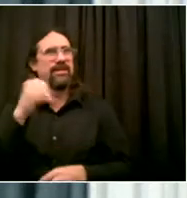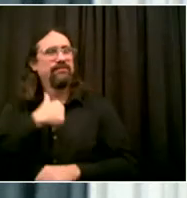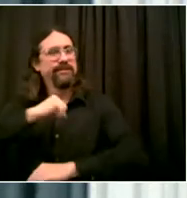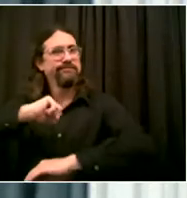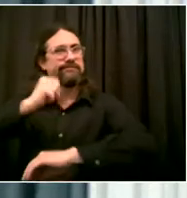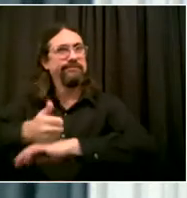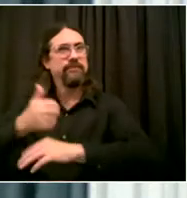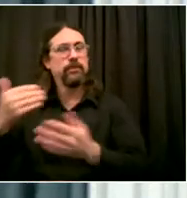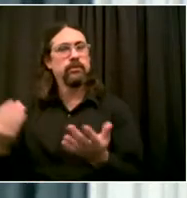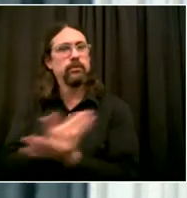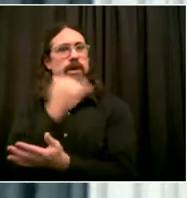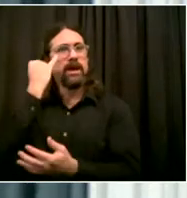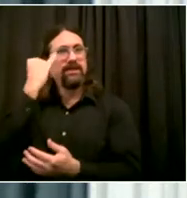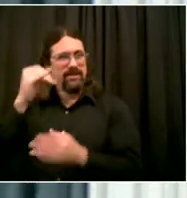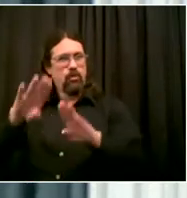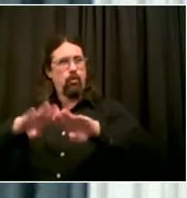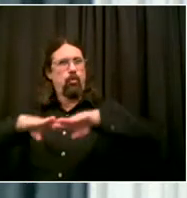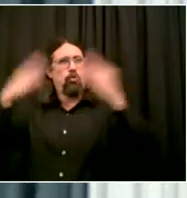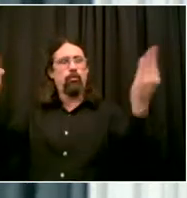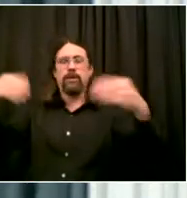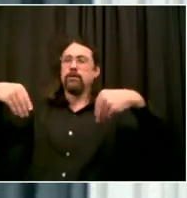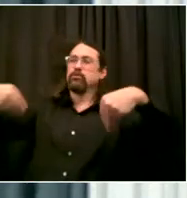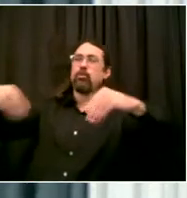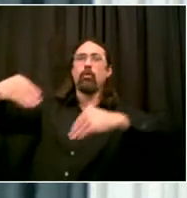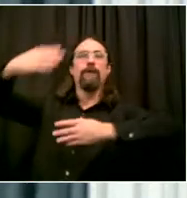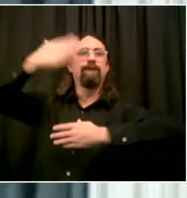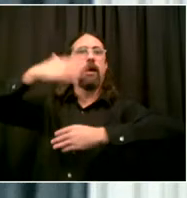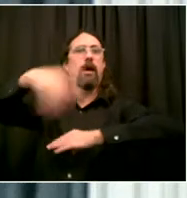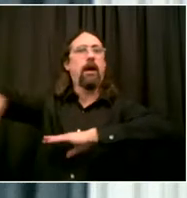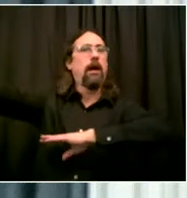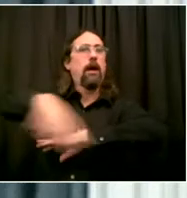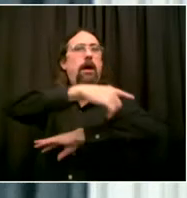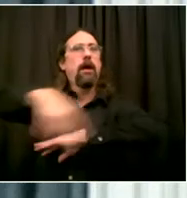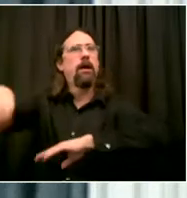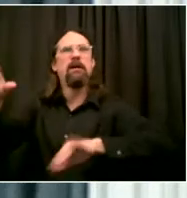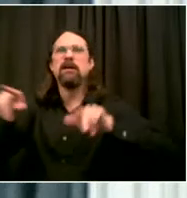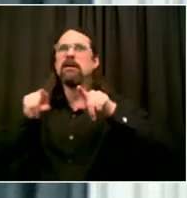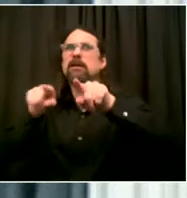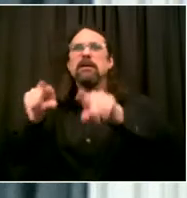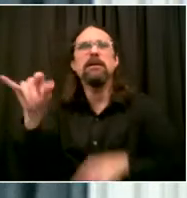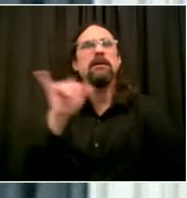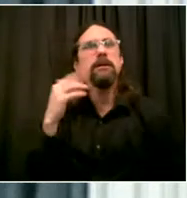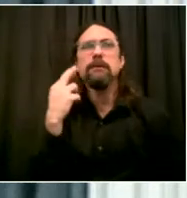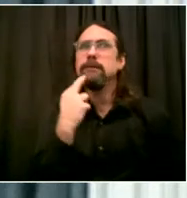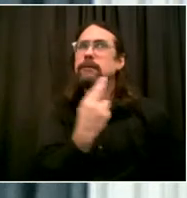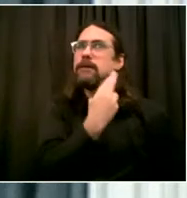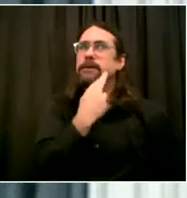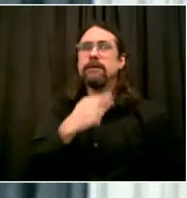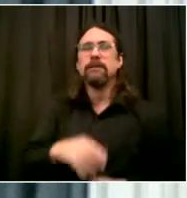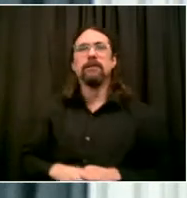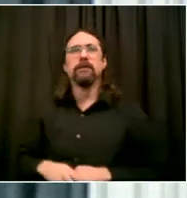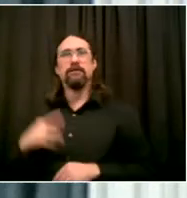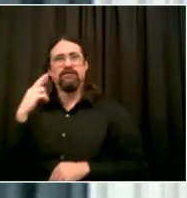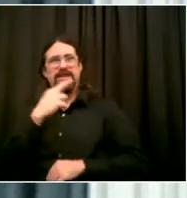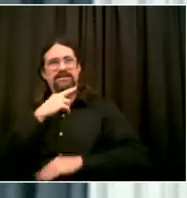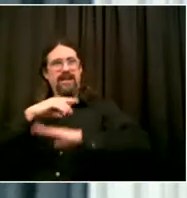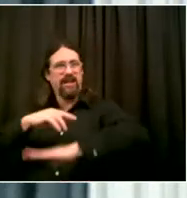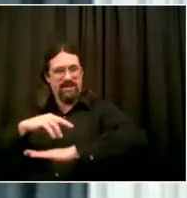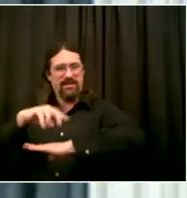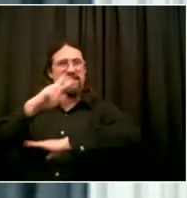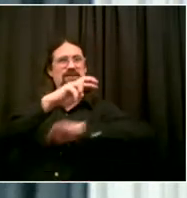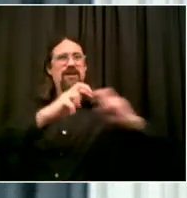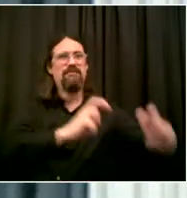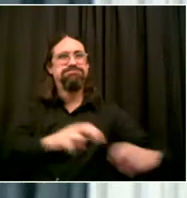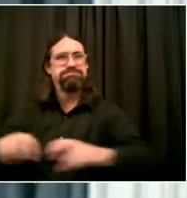drive. They've been showing their grit, that New York grit that they have. And certainly we want to make sure that we're here as the city to support them.